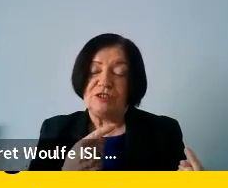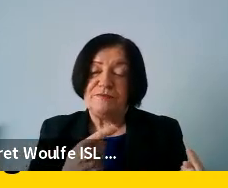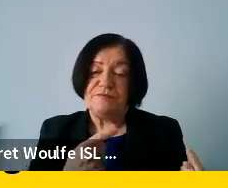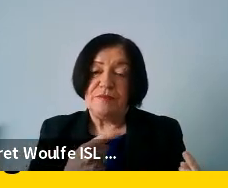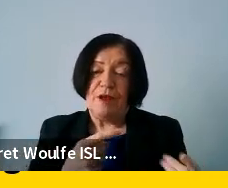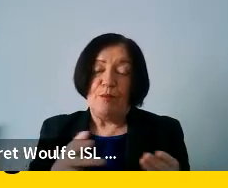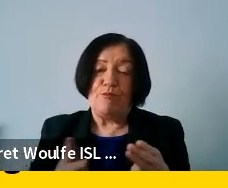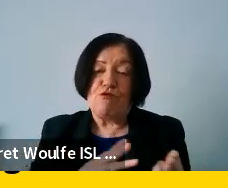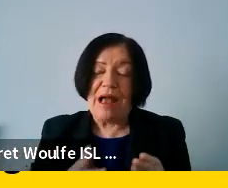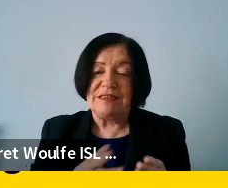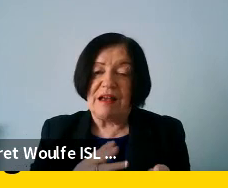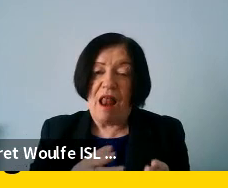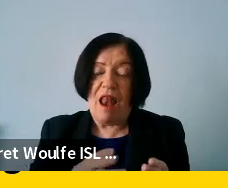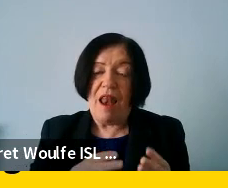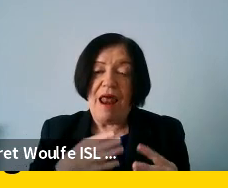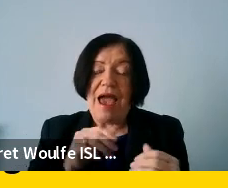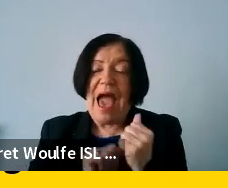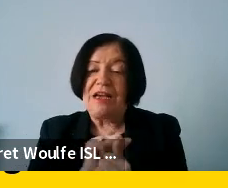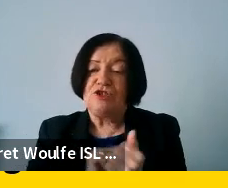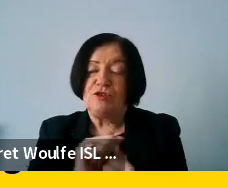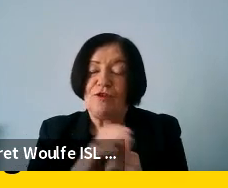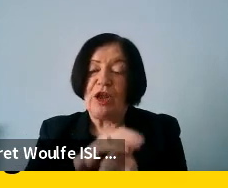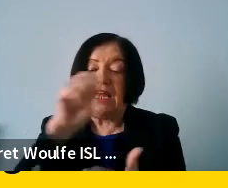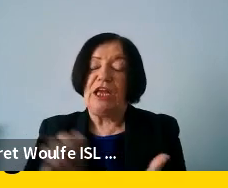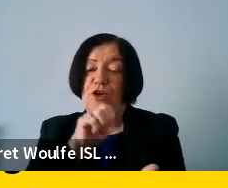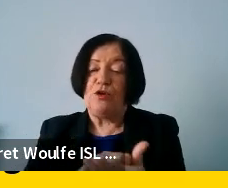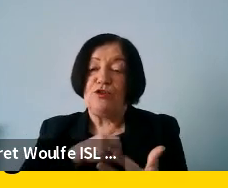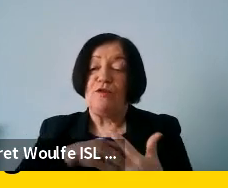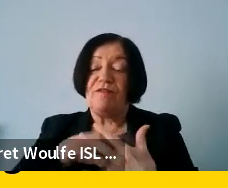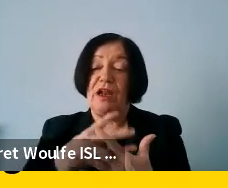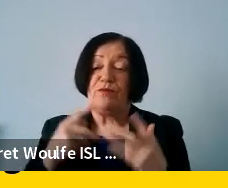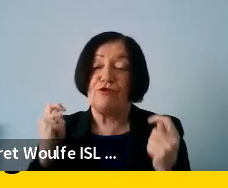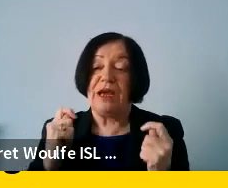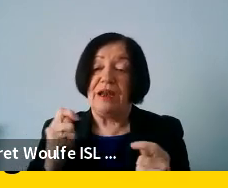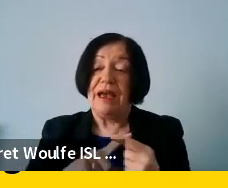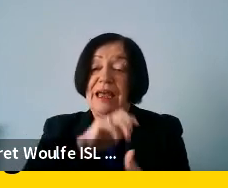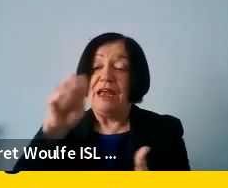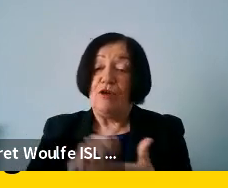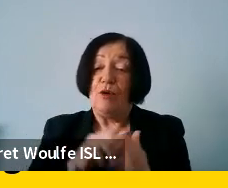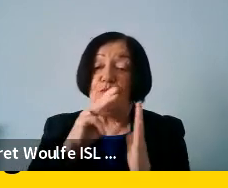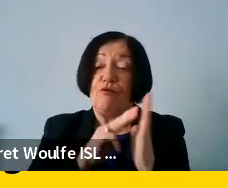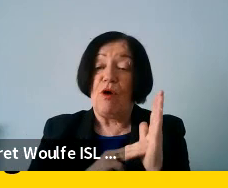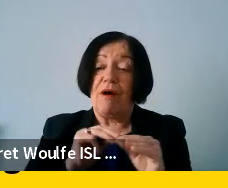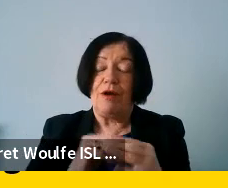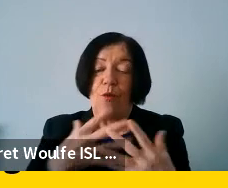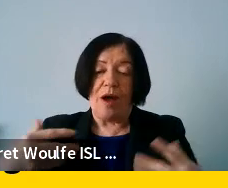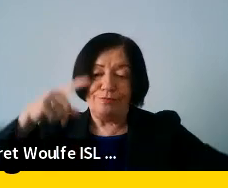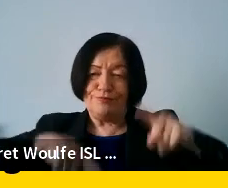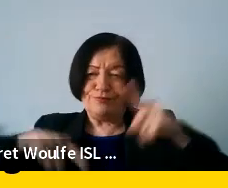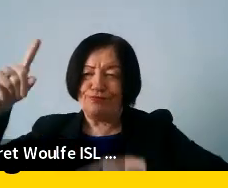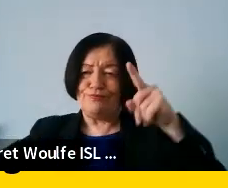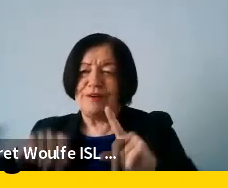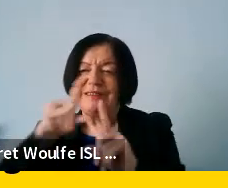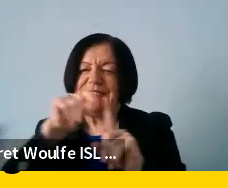practical, um, actions for the EU is to develop training and EU programs on a wide range of digital